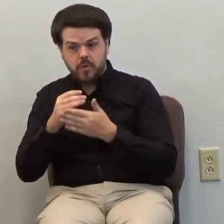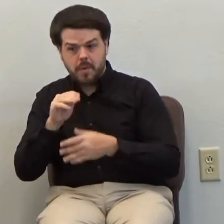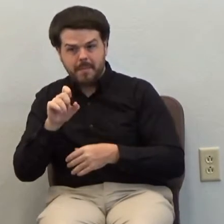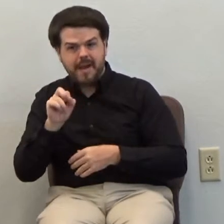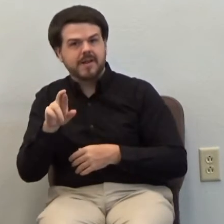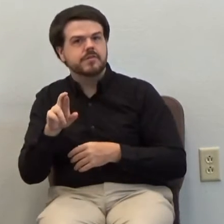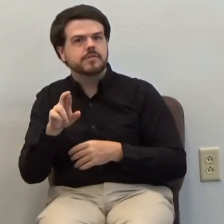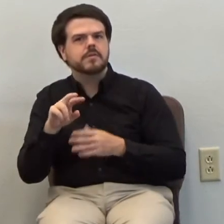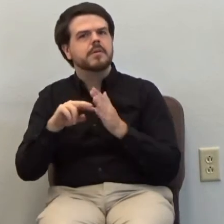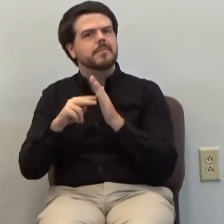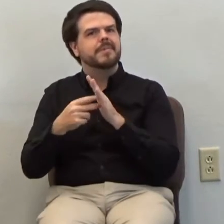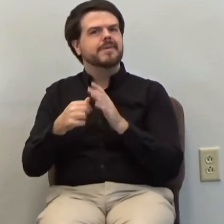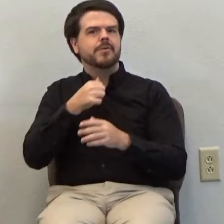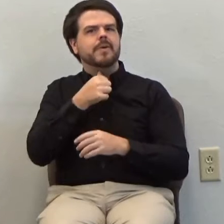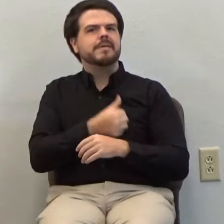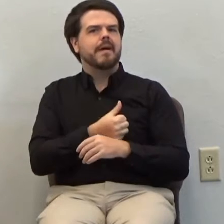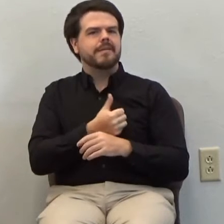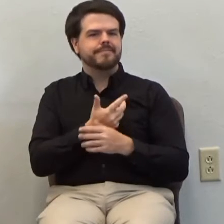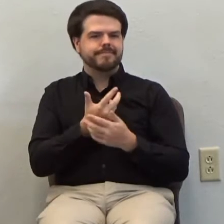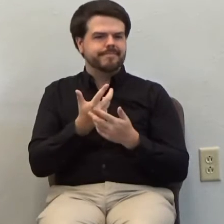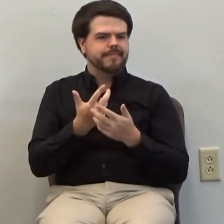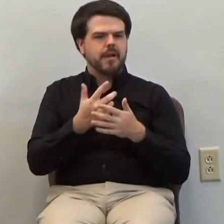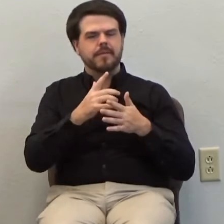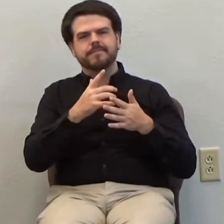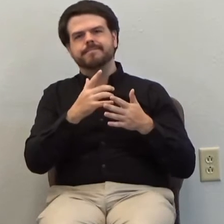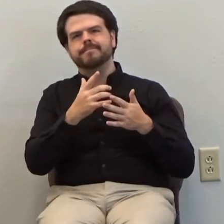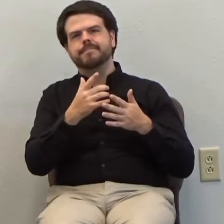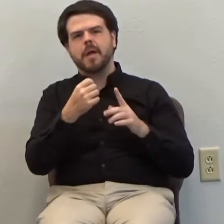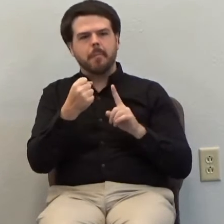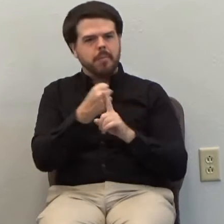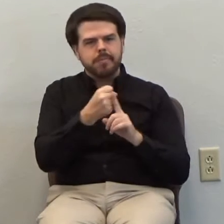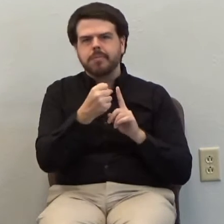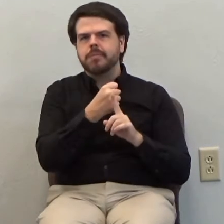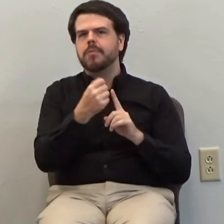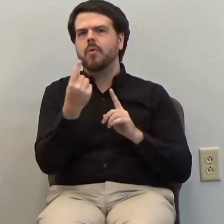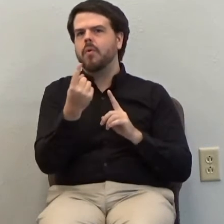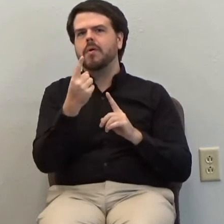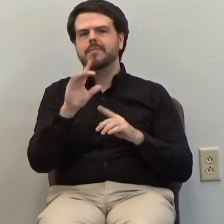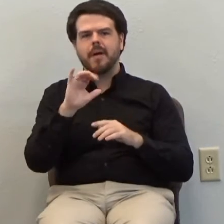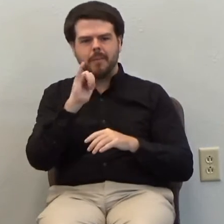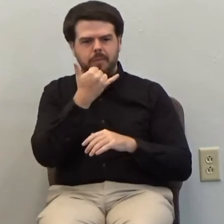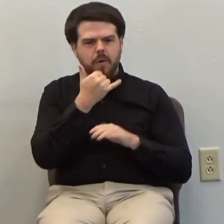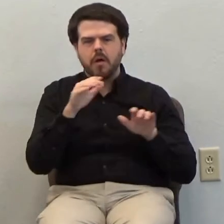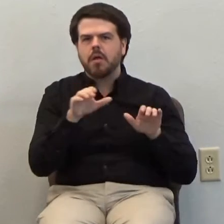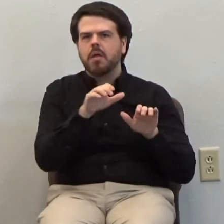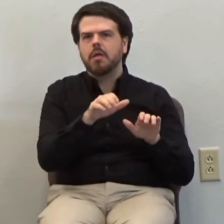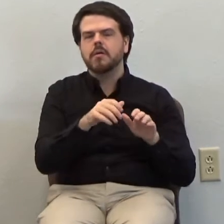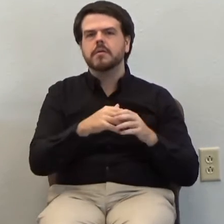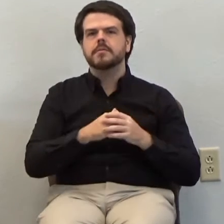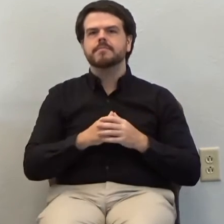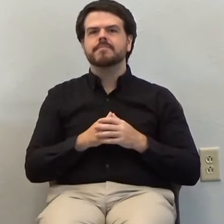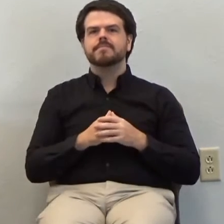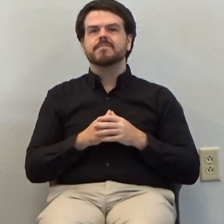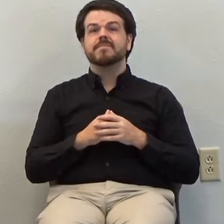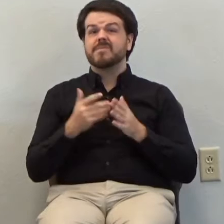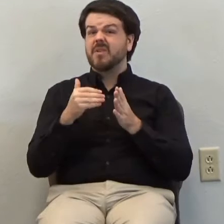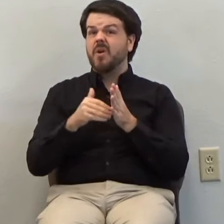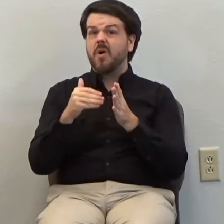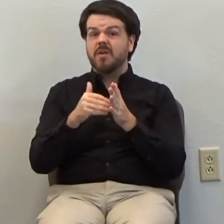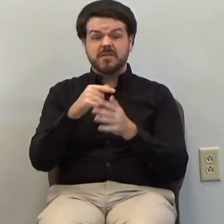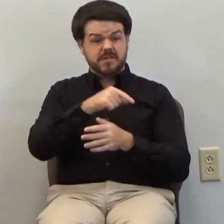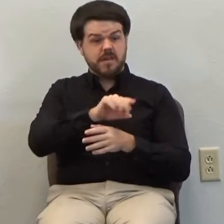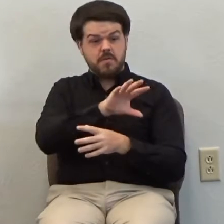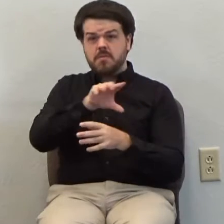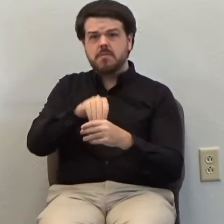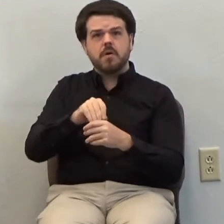treat them wrongly. He would have compassion on them. Because they were, a lot of times, a part of His own